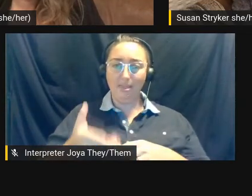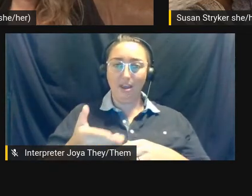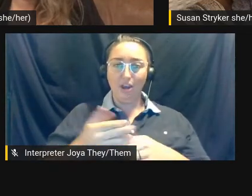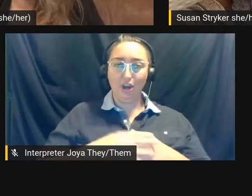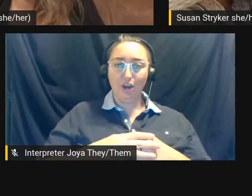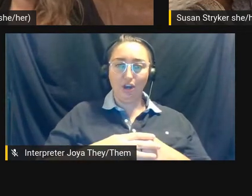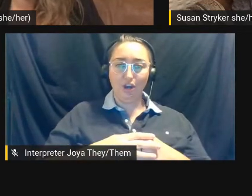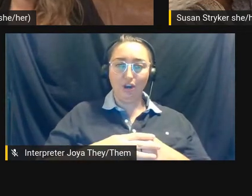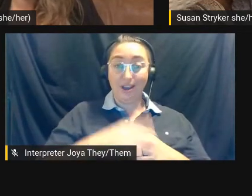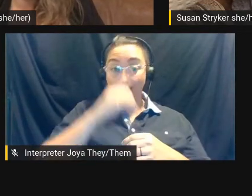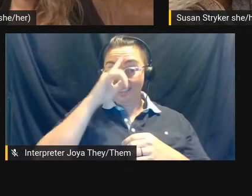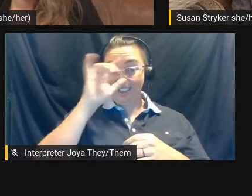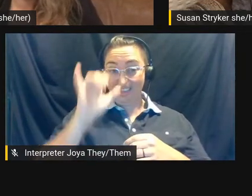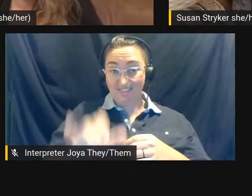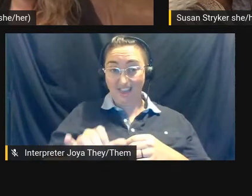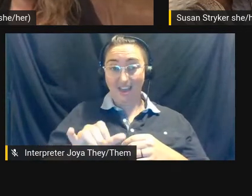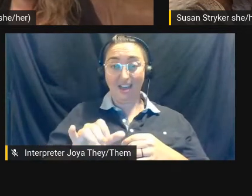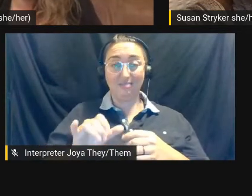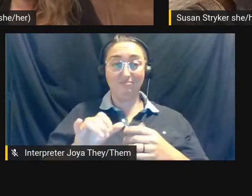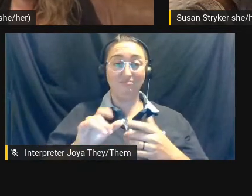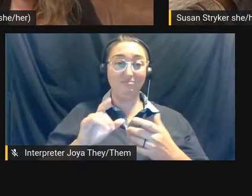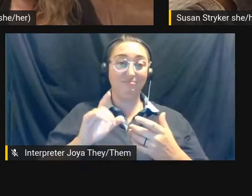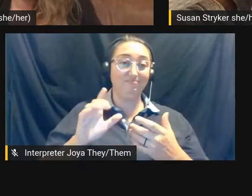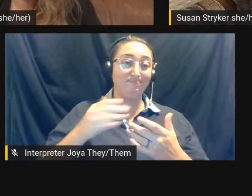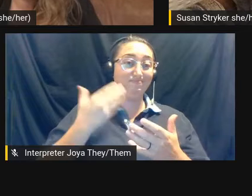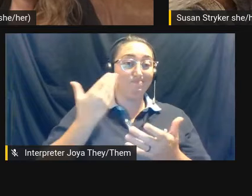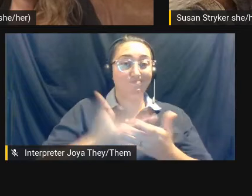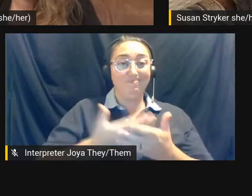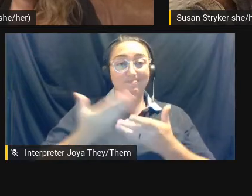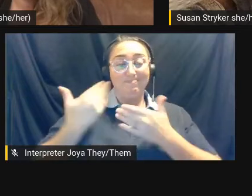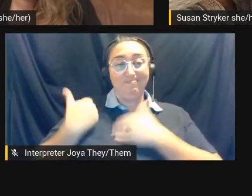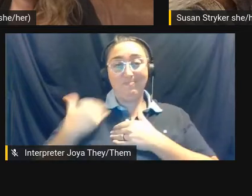I think that that content ends up carrying, and I would love to hear about that.